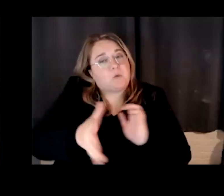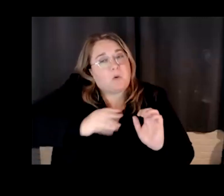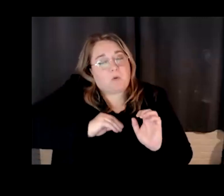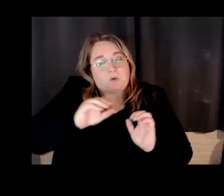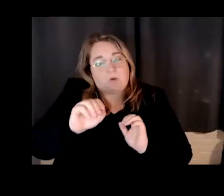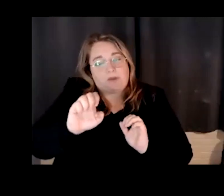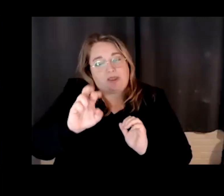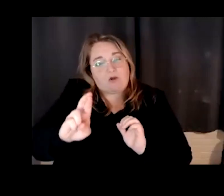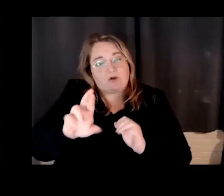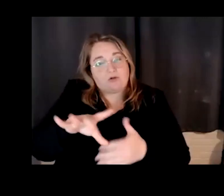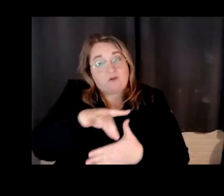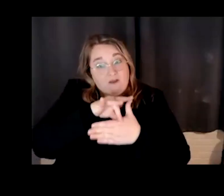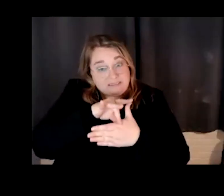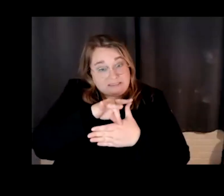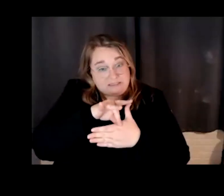Yeah.